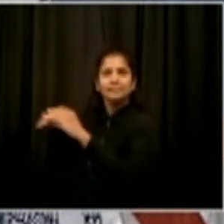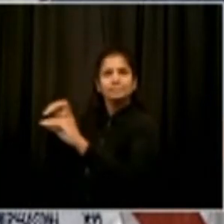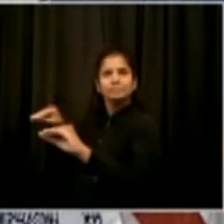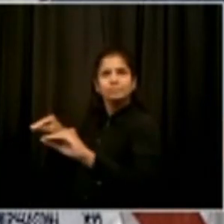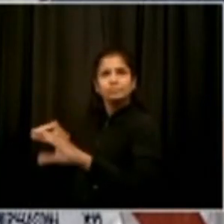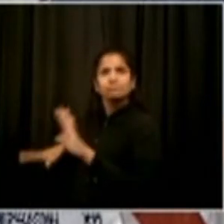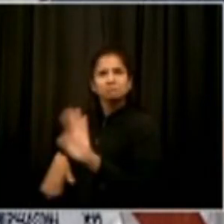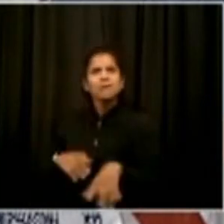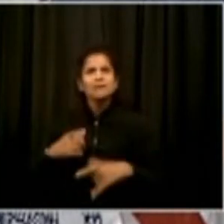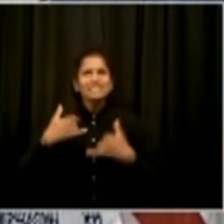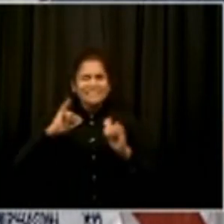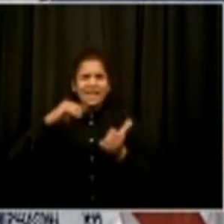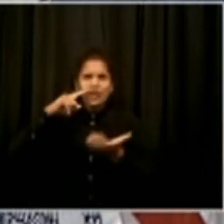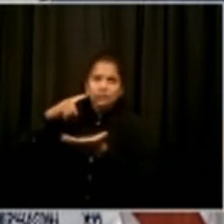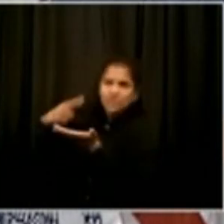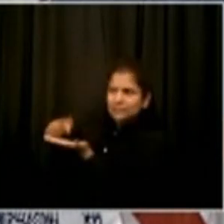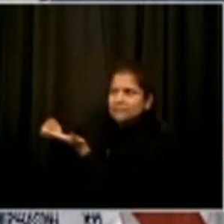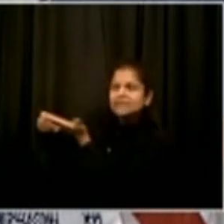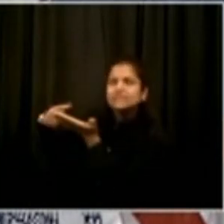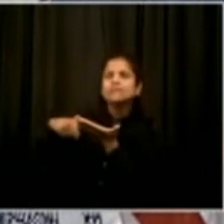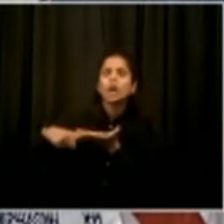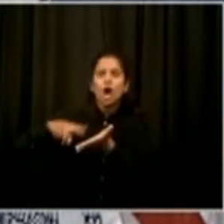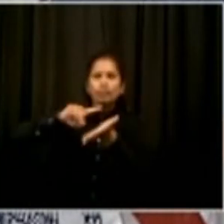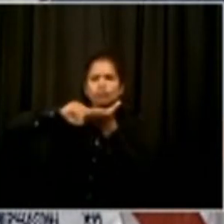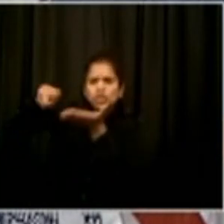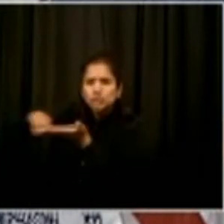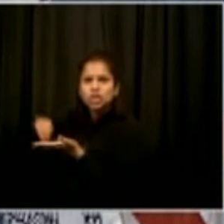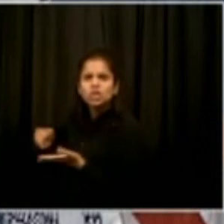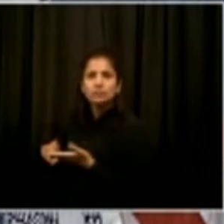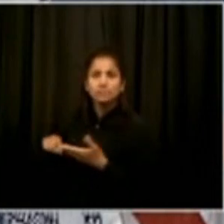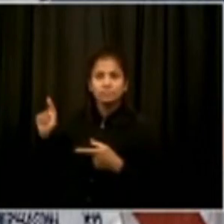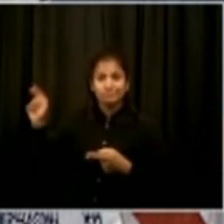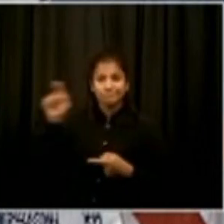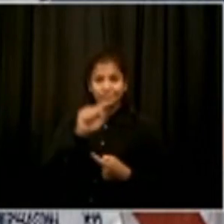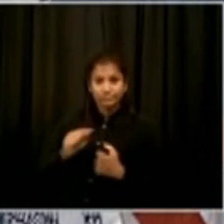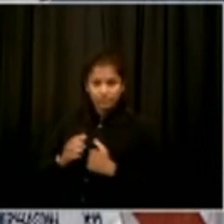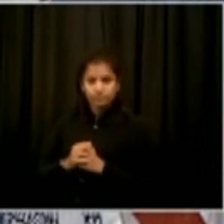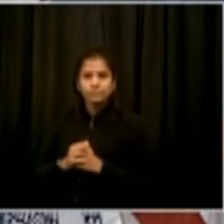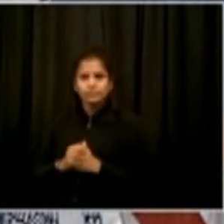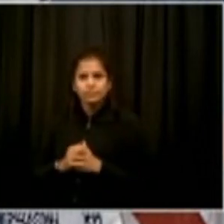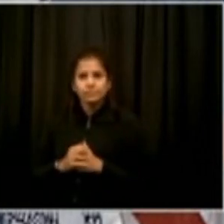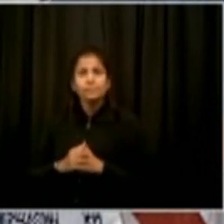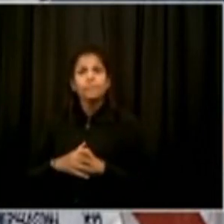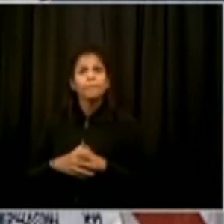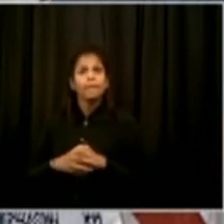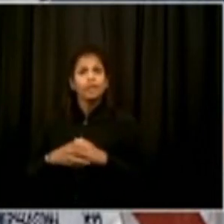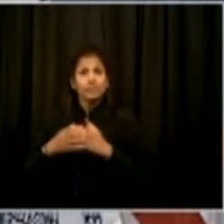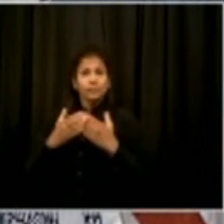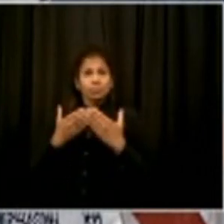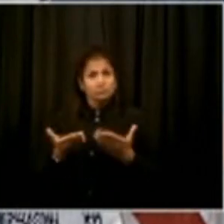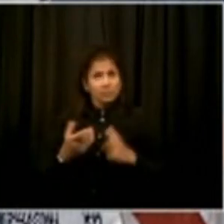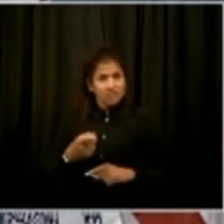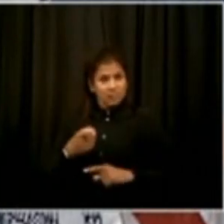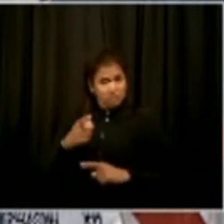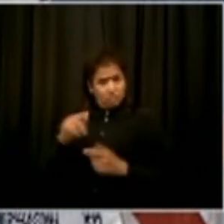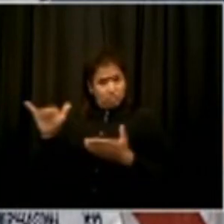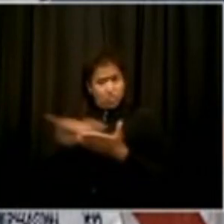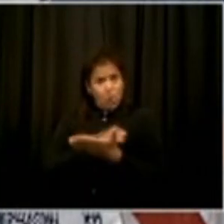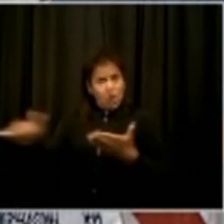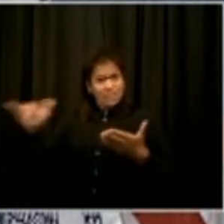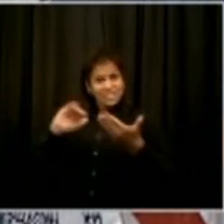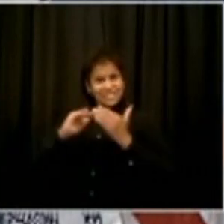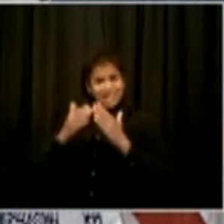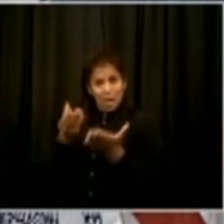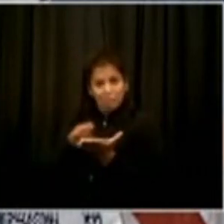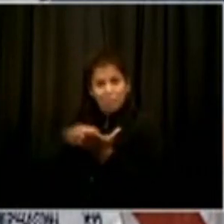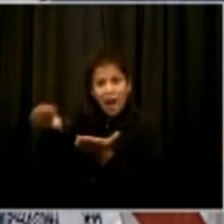times when the city can actually buy a building, take over a building, turn it into permanent affordable housing? That's what we've been trying to do more and more. That's actually showing